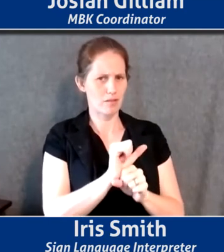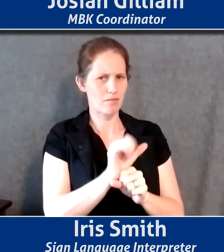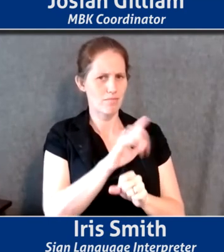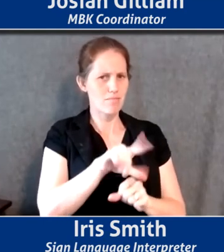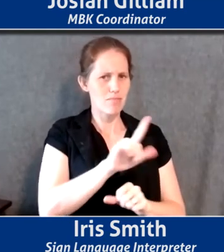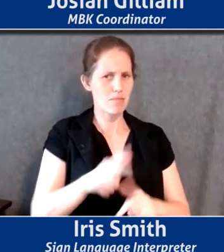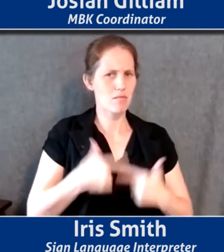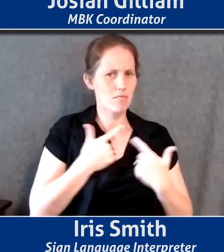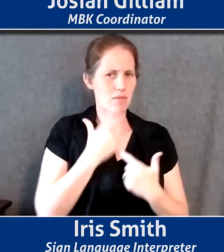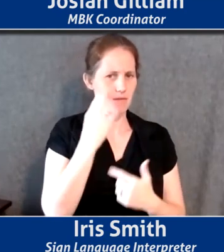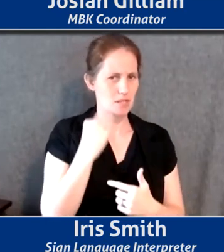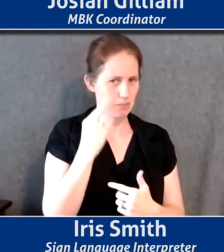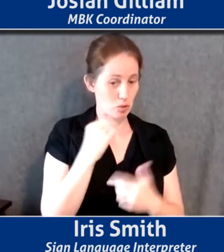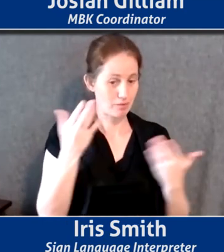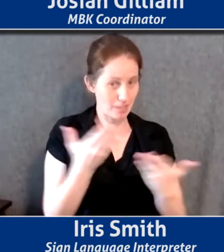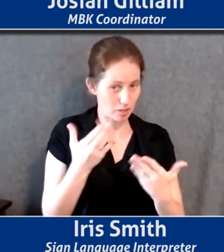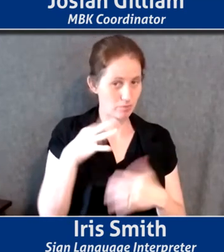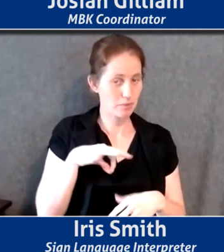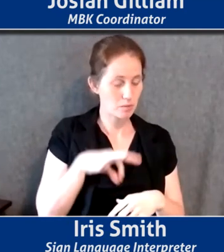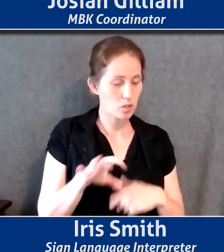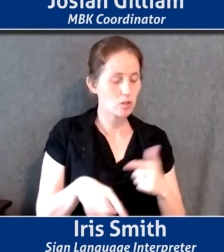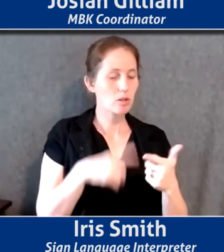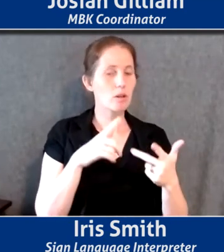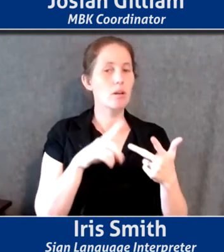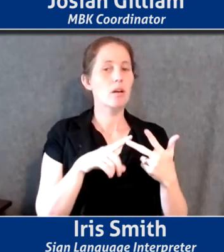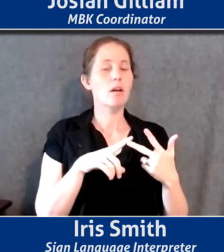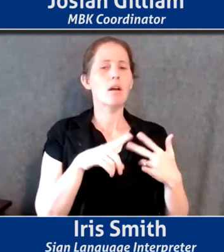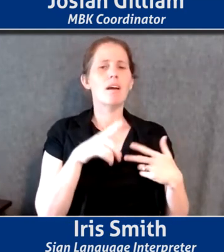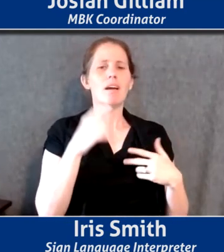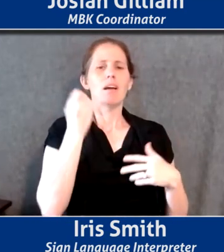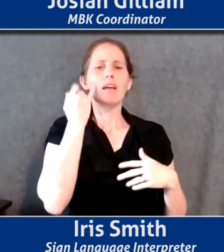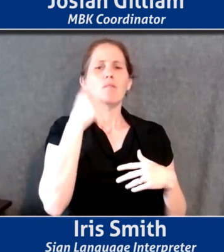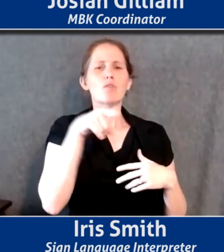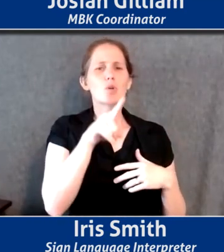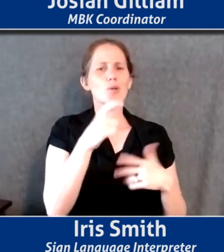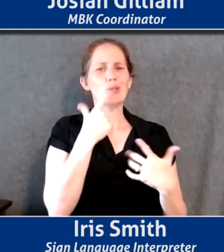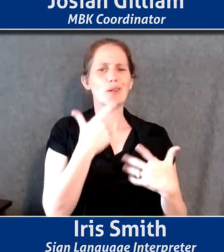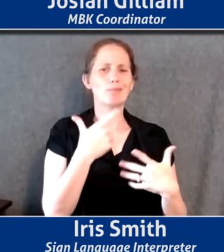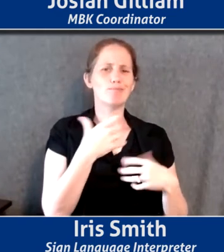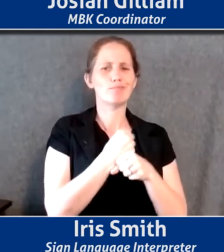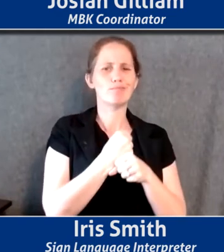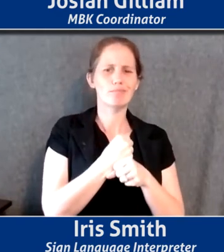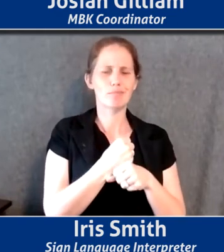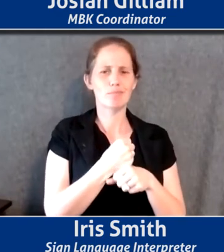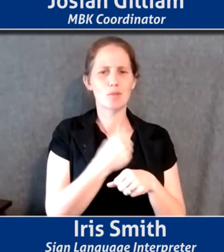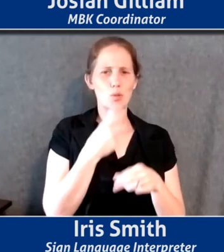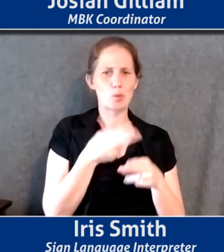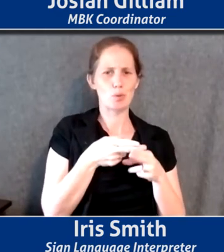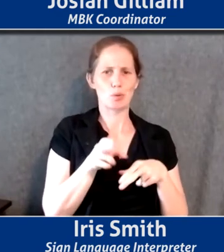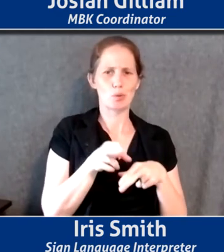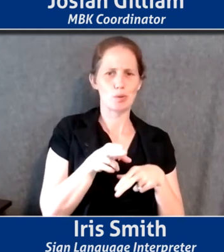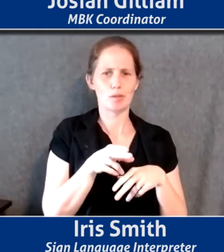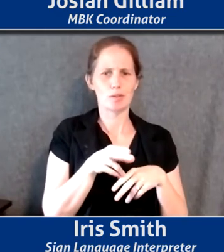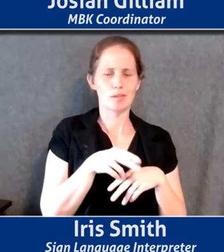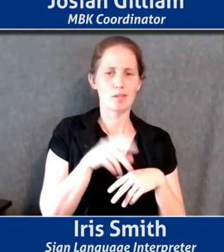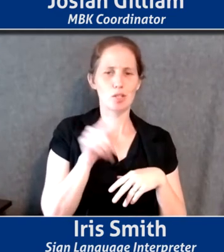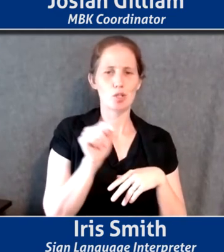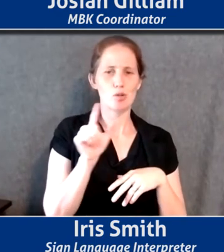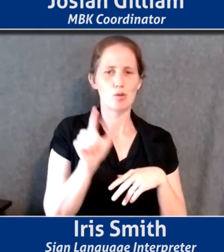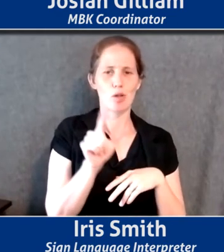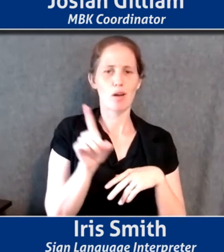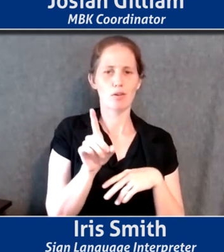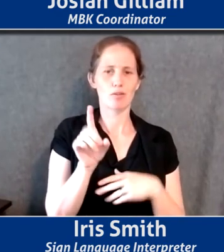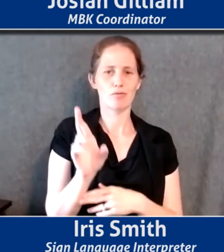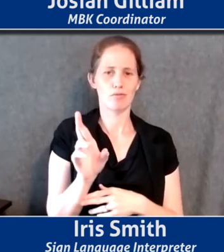uh, here in the city. And if you were to give us a, like a Reddit style too long, didn't read, like what did like TLDR,